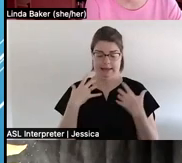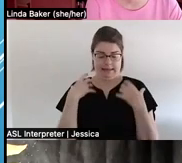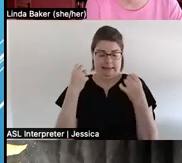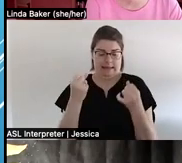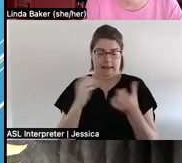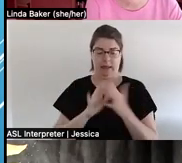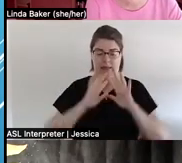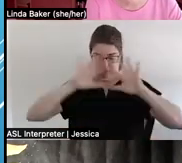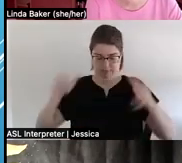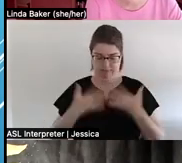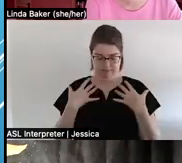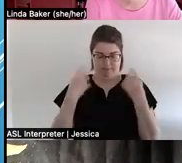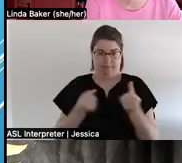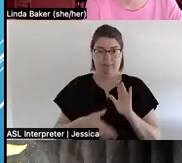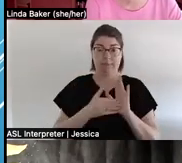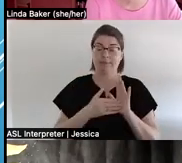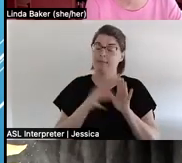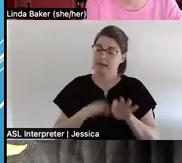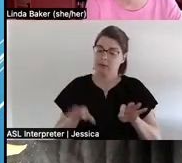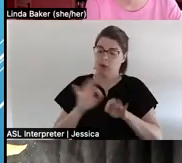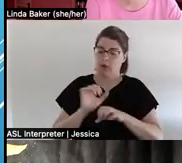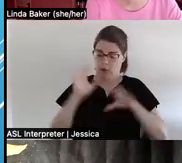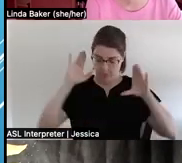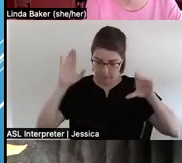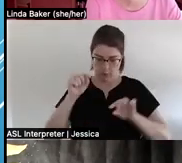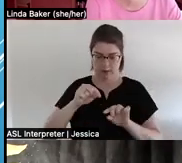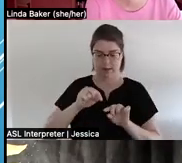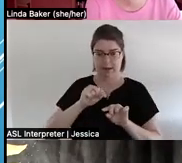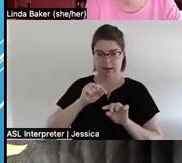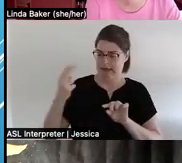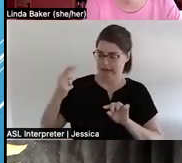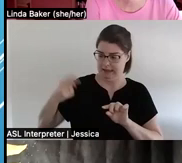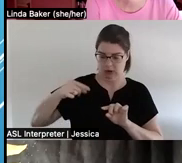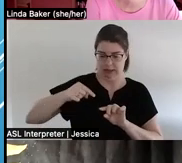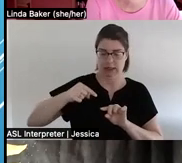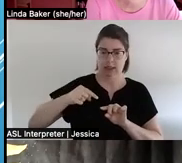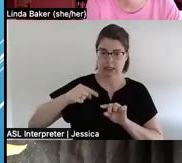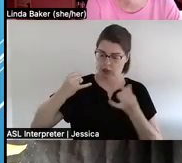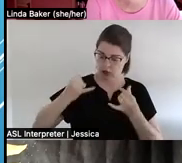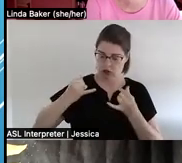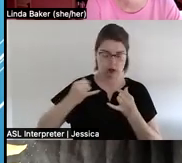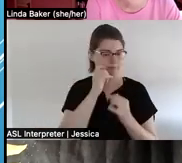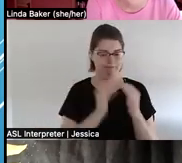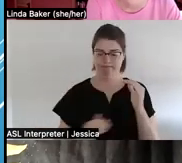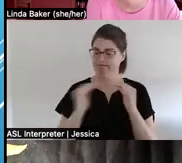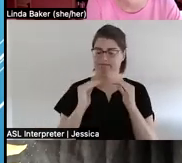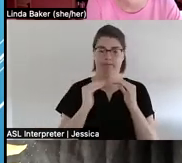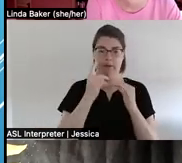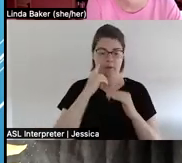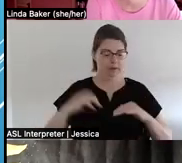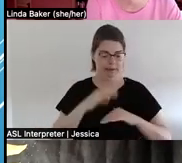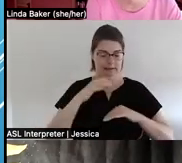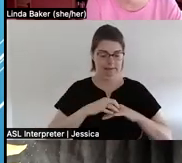It is essential that this work centers the historical and current injustices that First Nations,